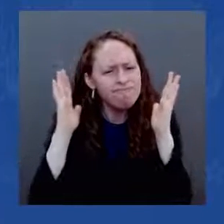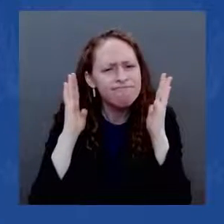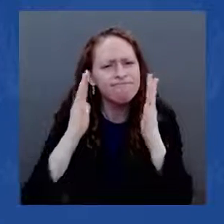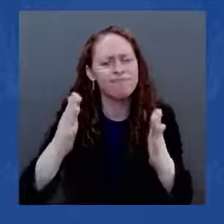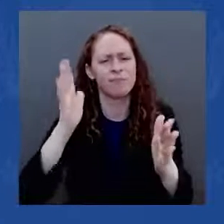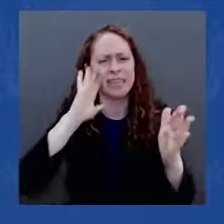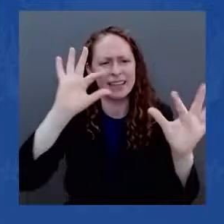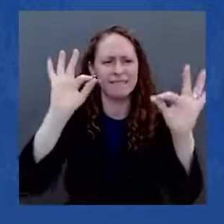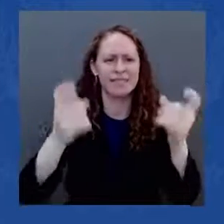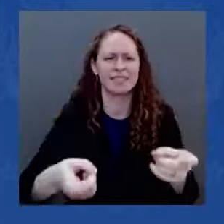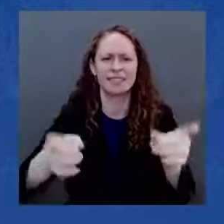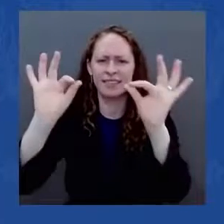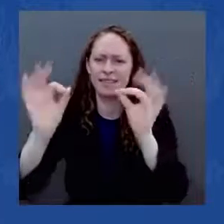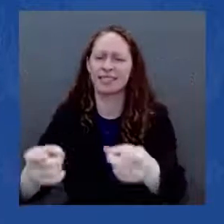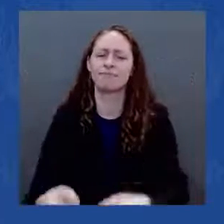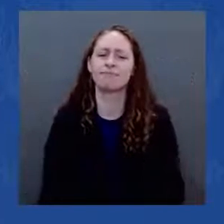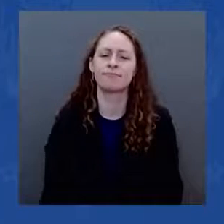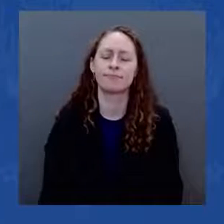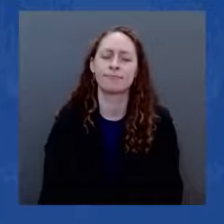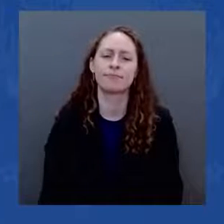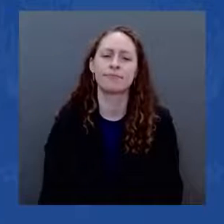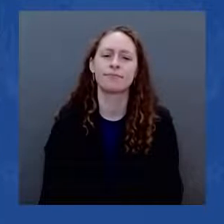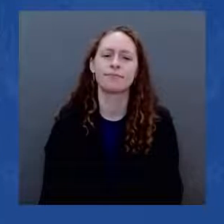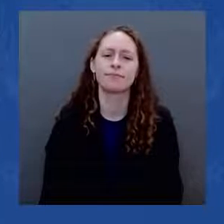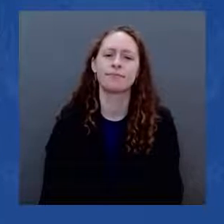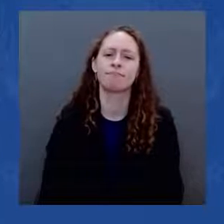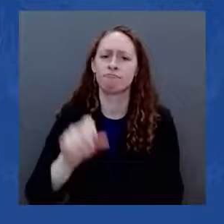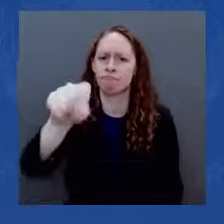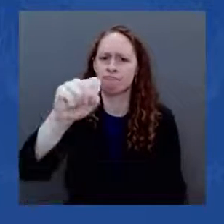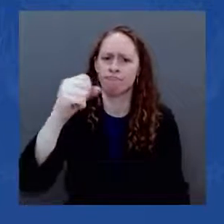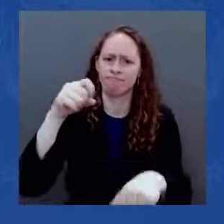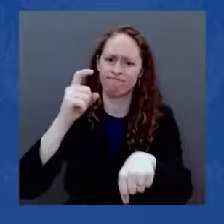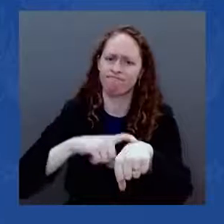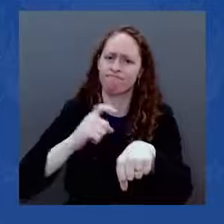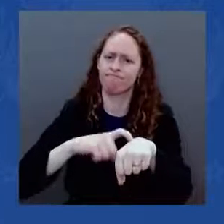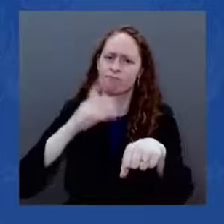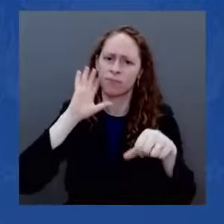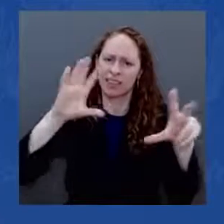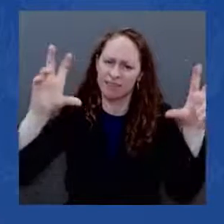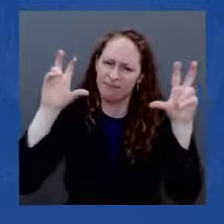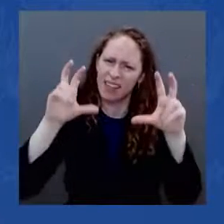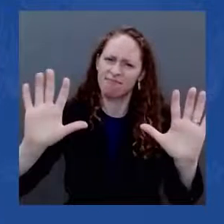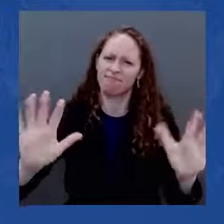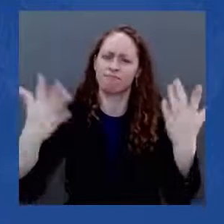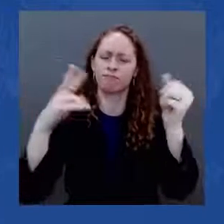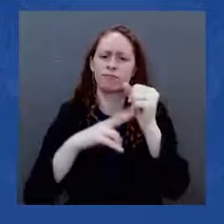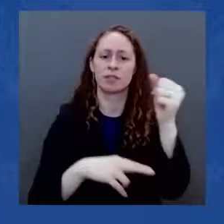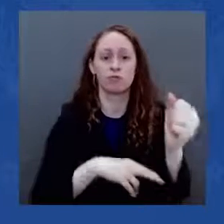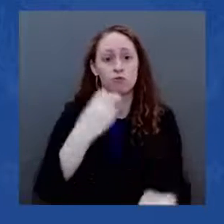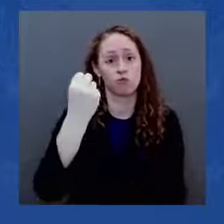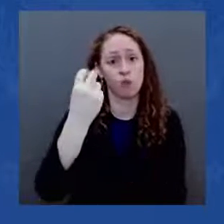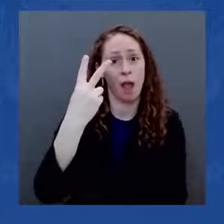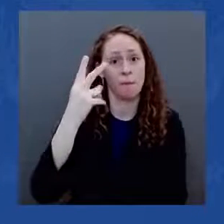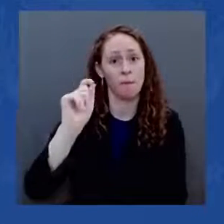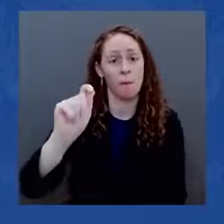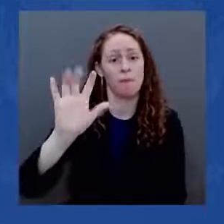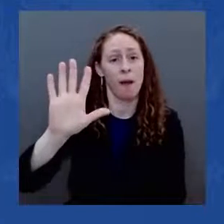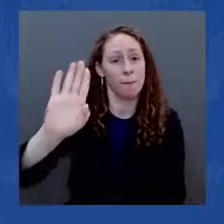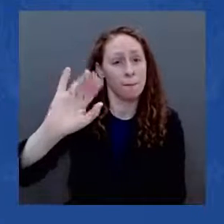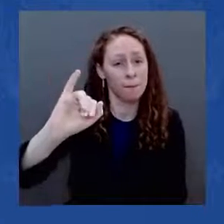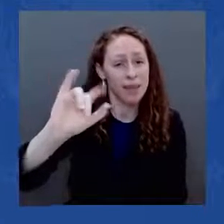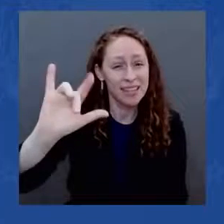$12.5 billion of that is going to replace most the most economically significant bridges in the country.